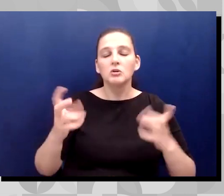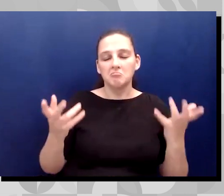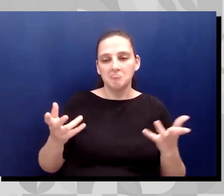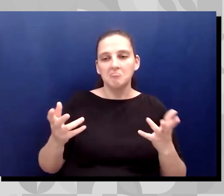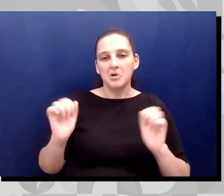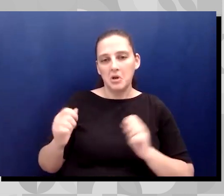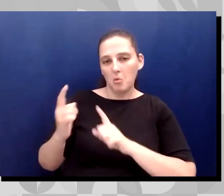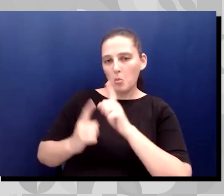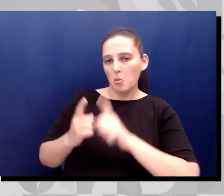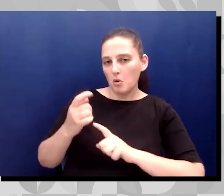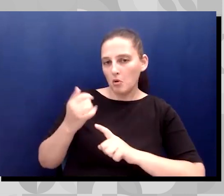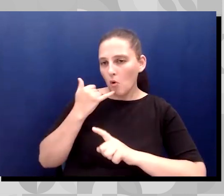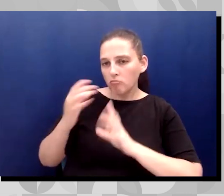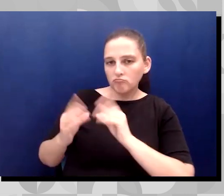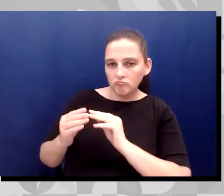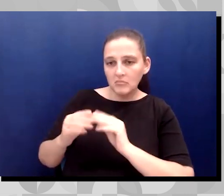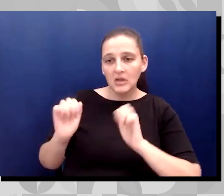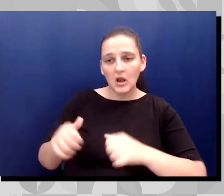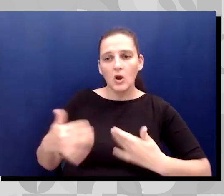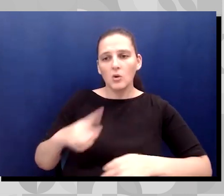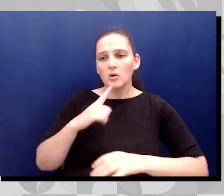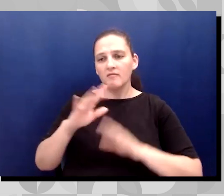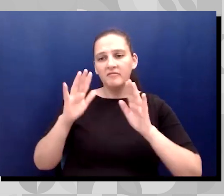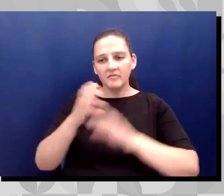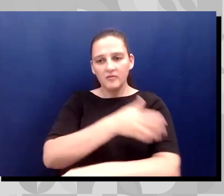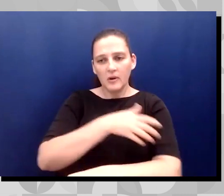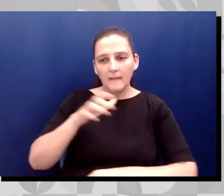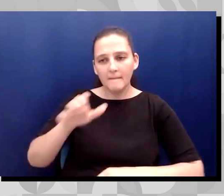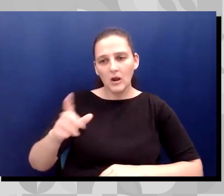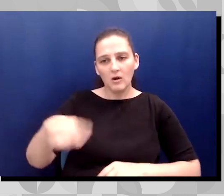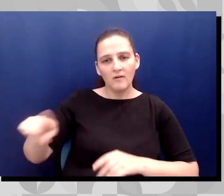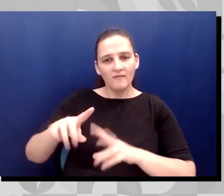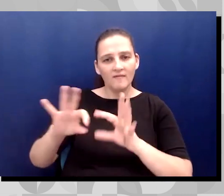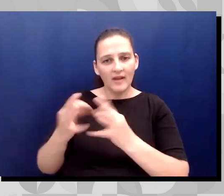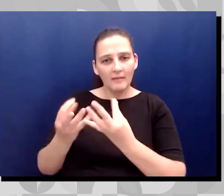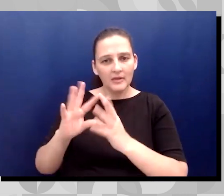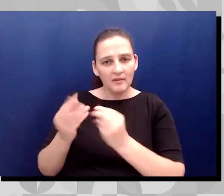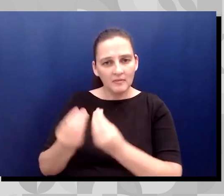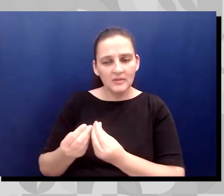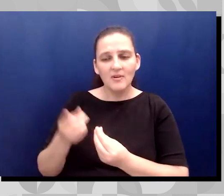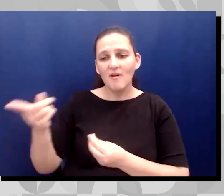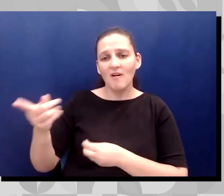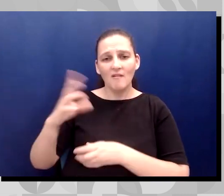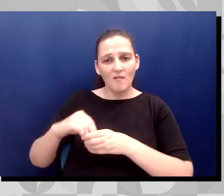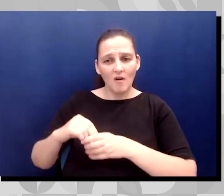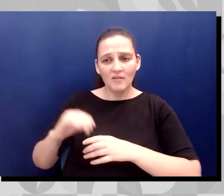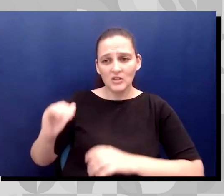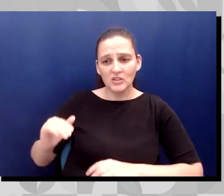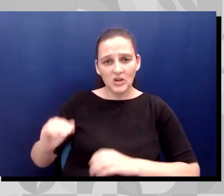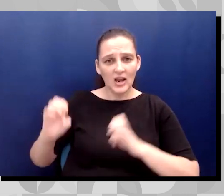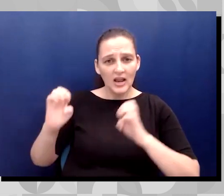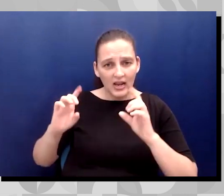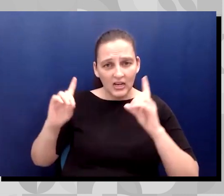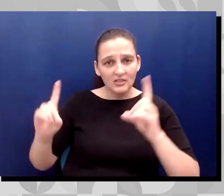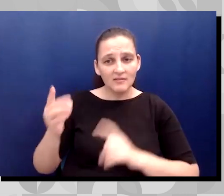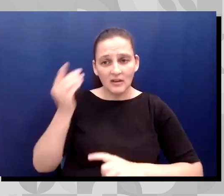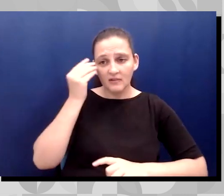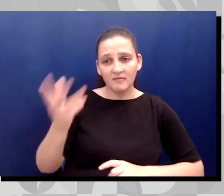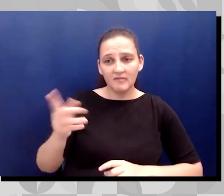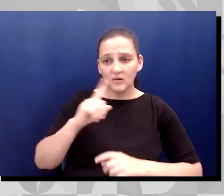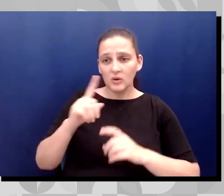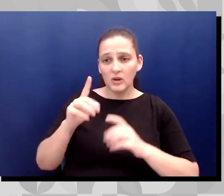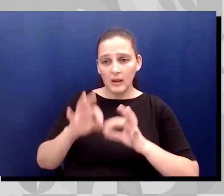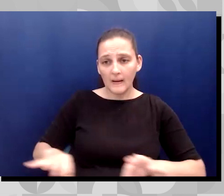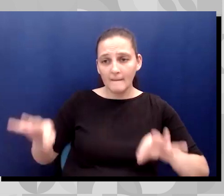way to empower families, again, to be a part of the child's education, let them know that it's important for them to be a part of the table,